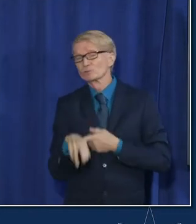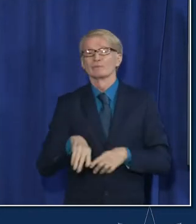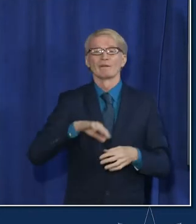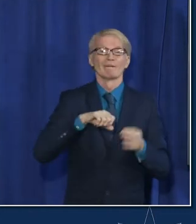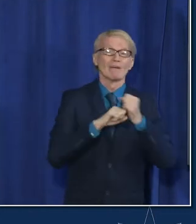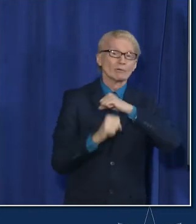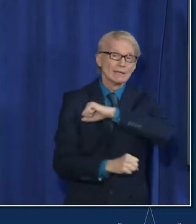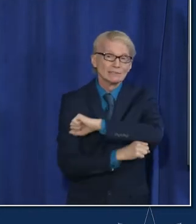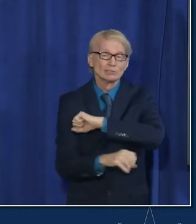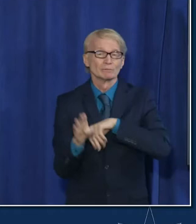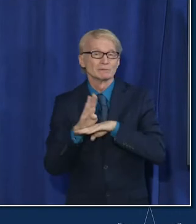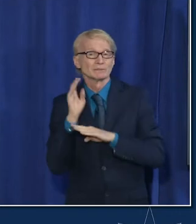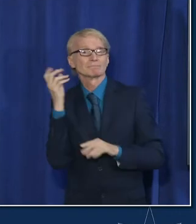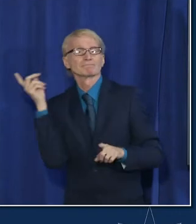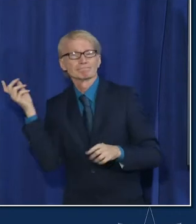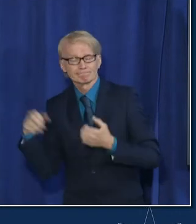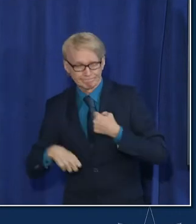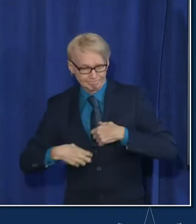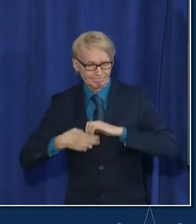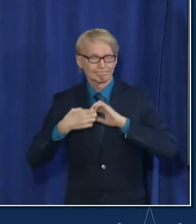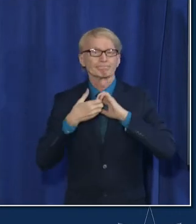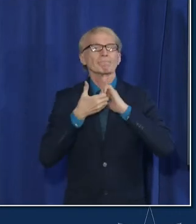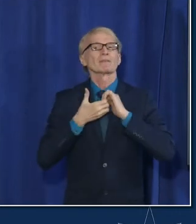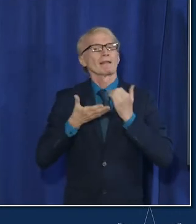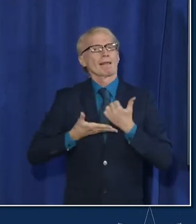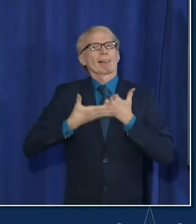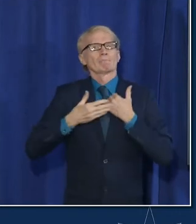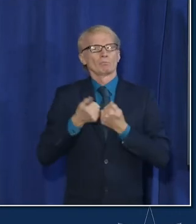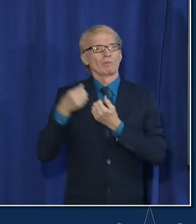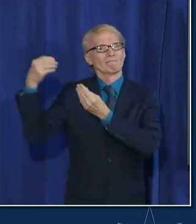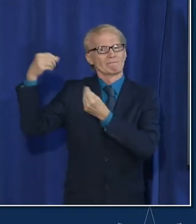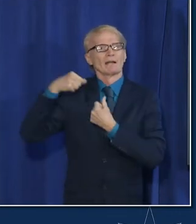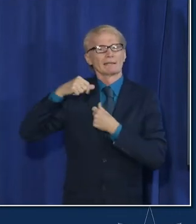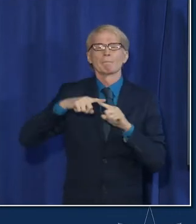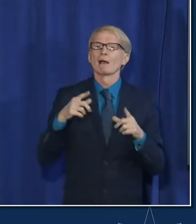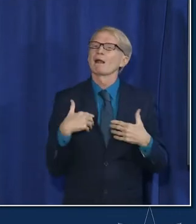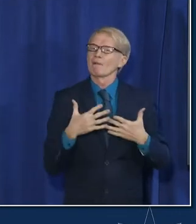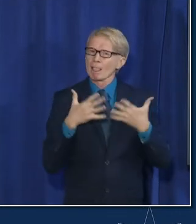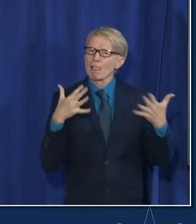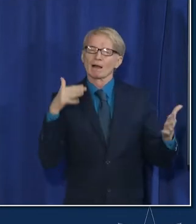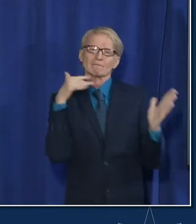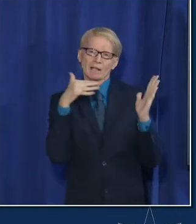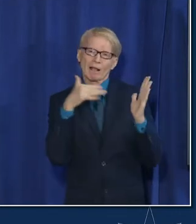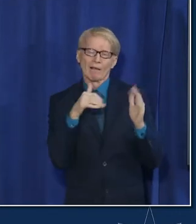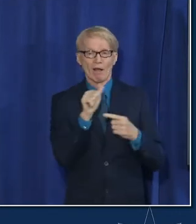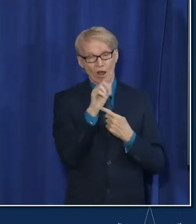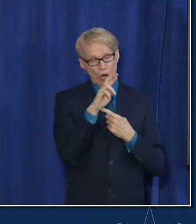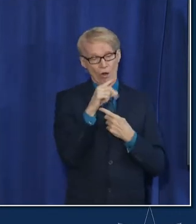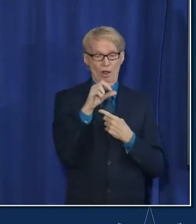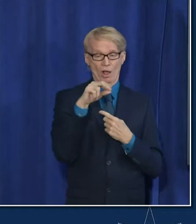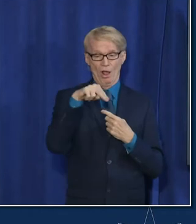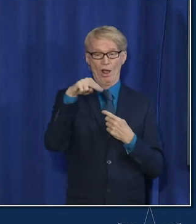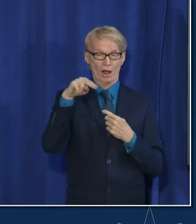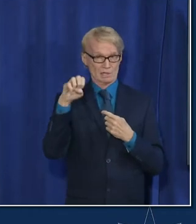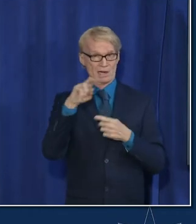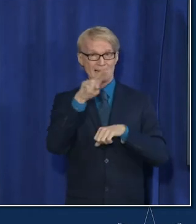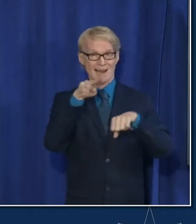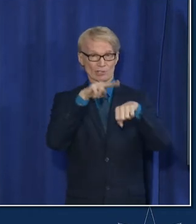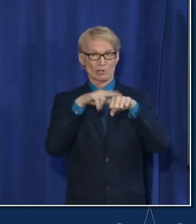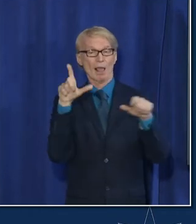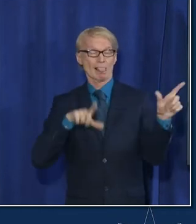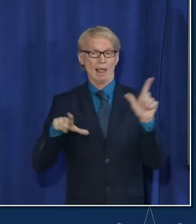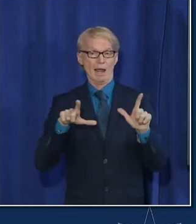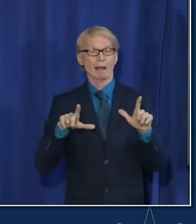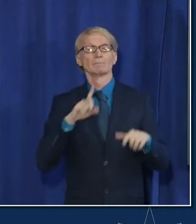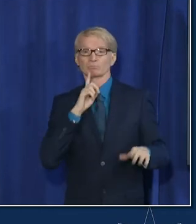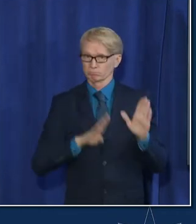got us started on this here and now we've gotten some additional funding but there's lots and lots of academic partners argon national lab is the one that's working on the primer